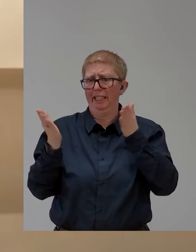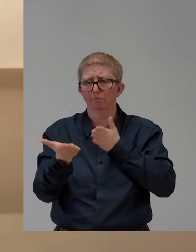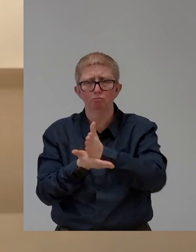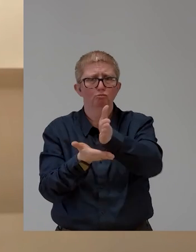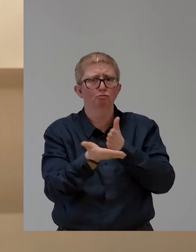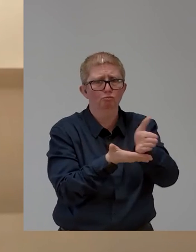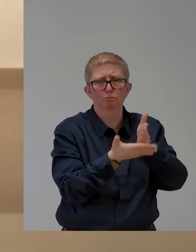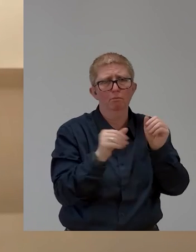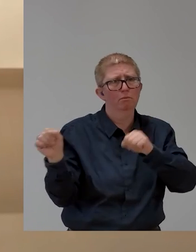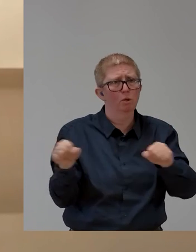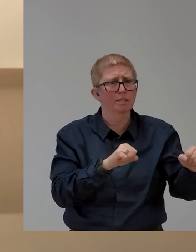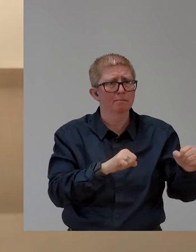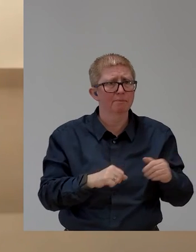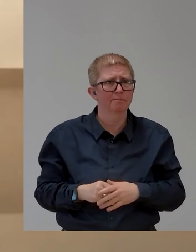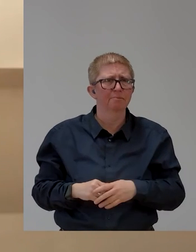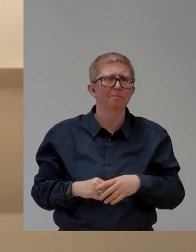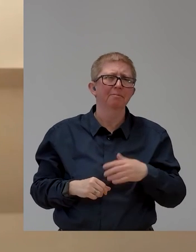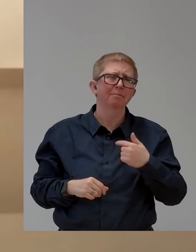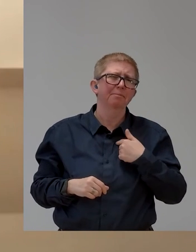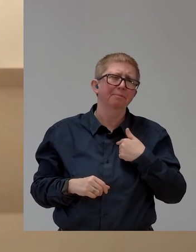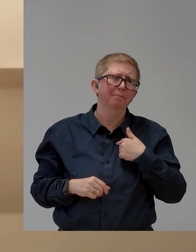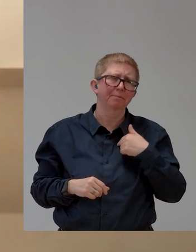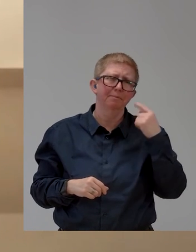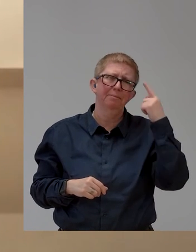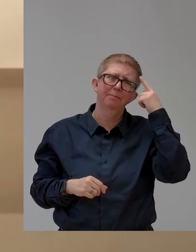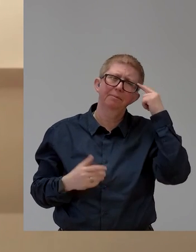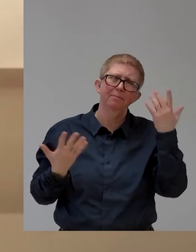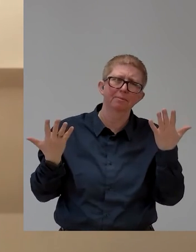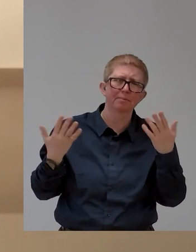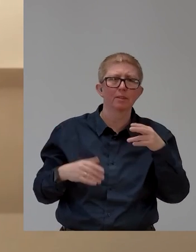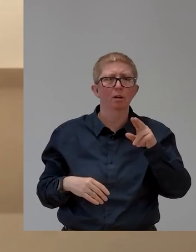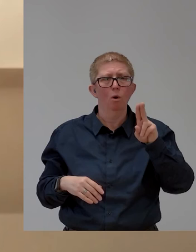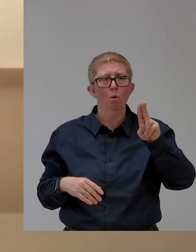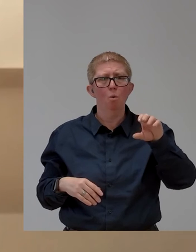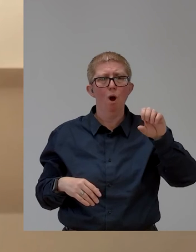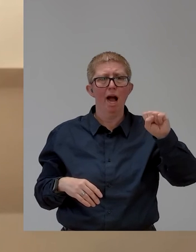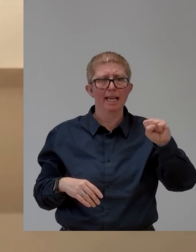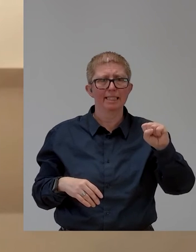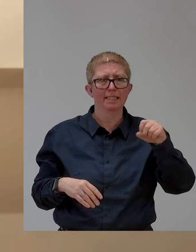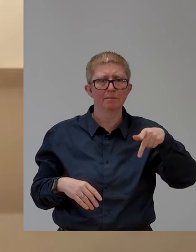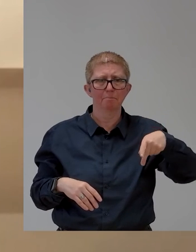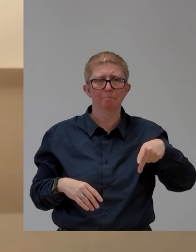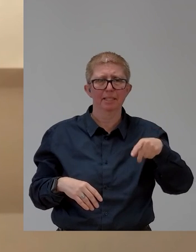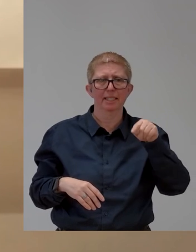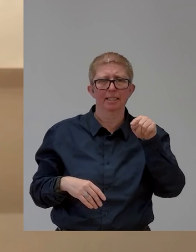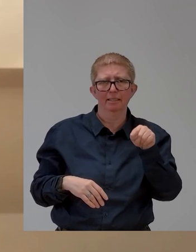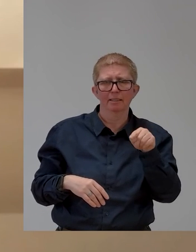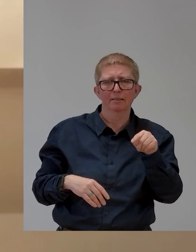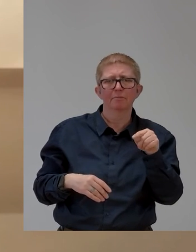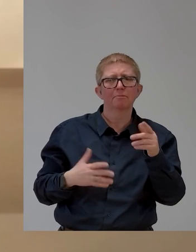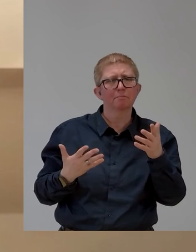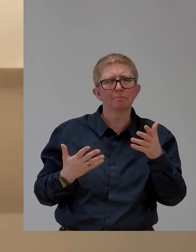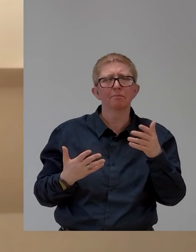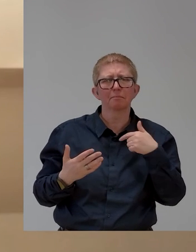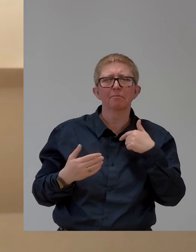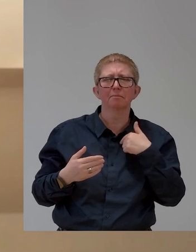Shadi that the USP compared to competitor solutions would be a key point to understand better and also to